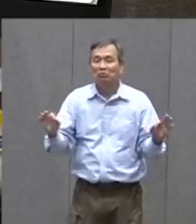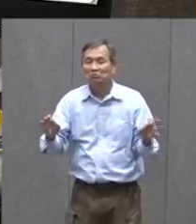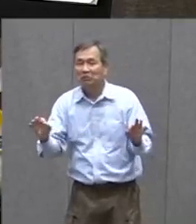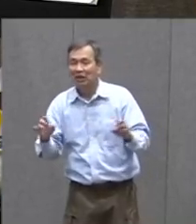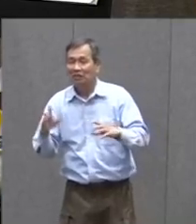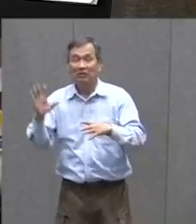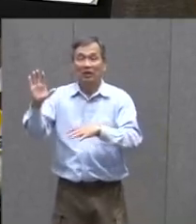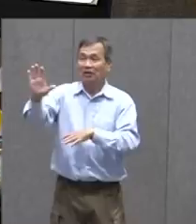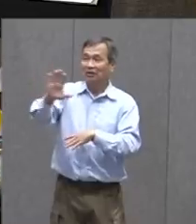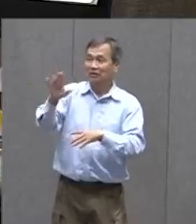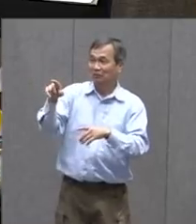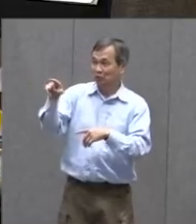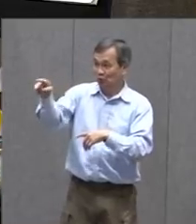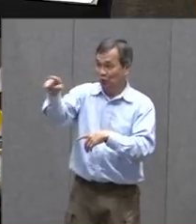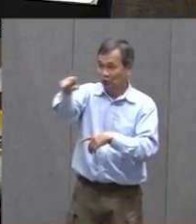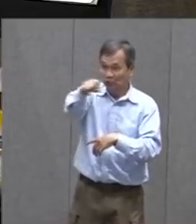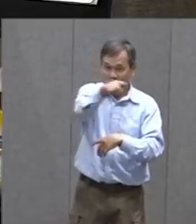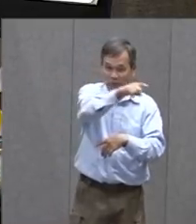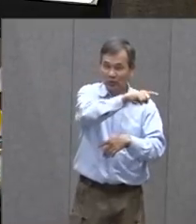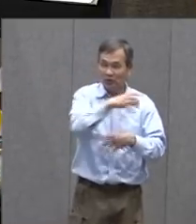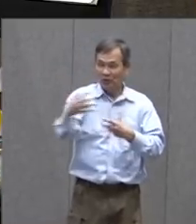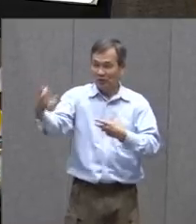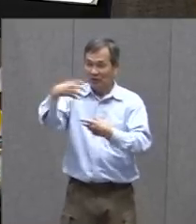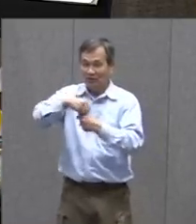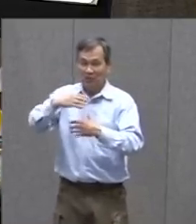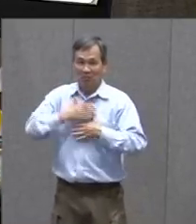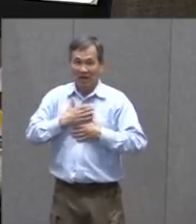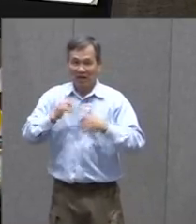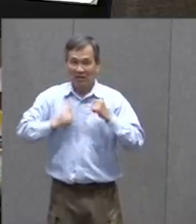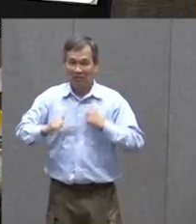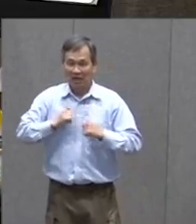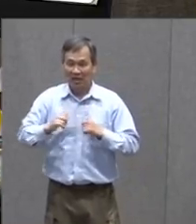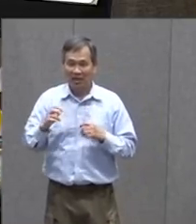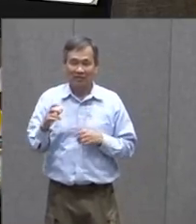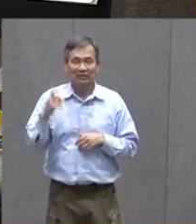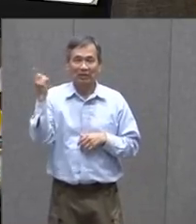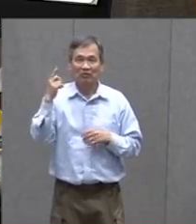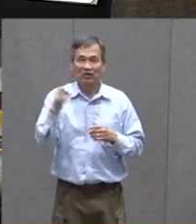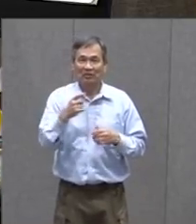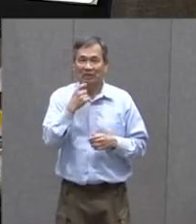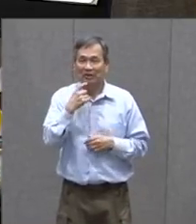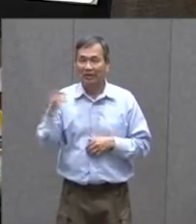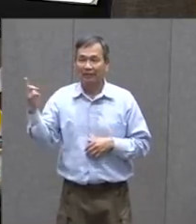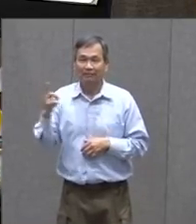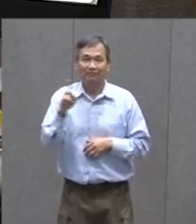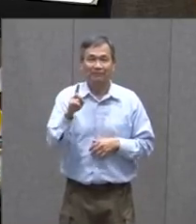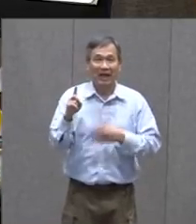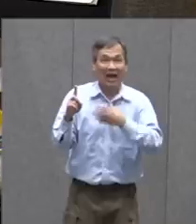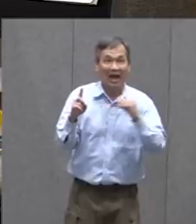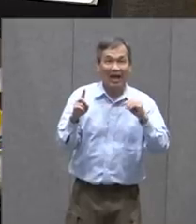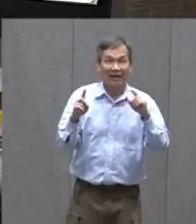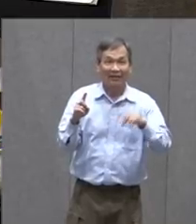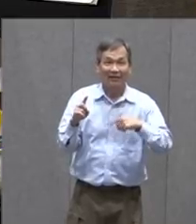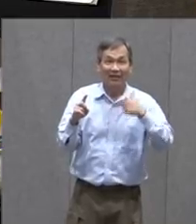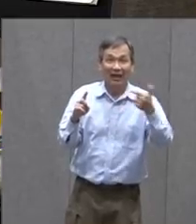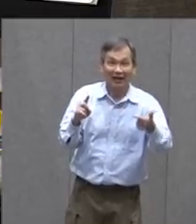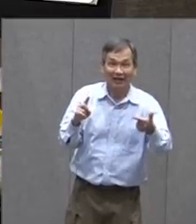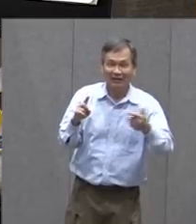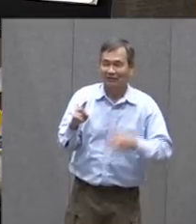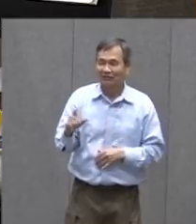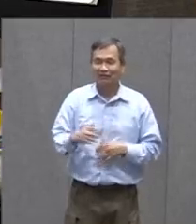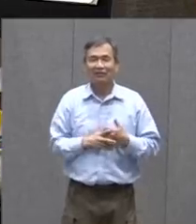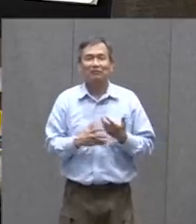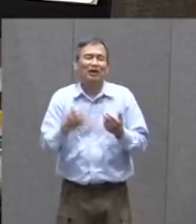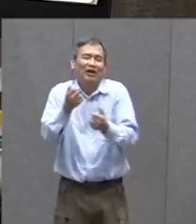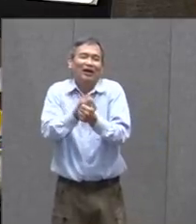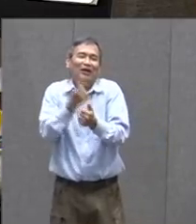Or Maybe The Character Is One That Says And Then And Then Moves On In The Story But That Way Everybody